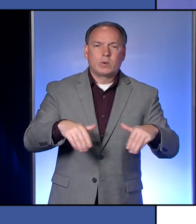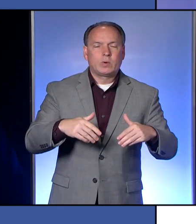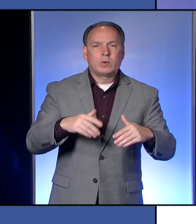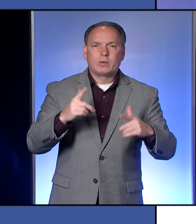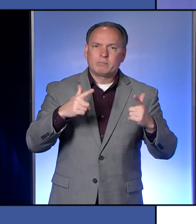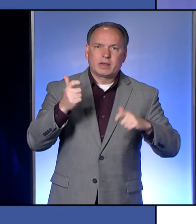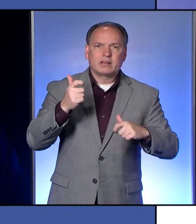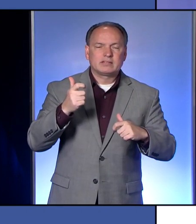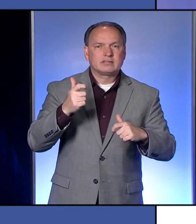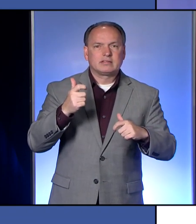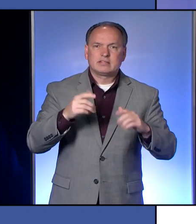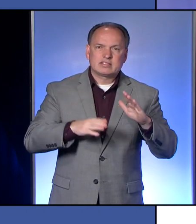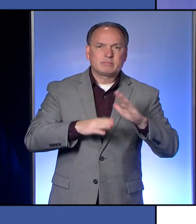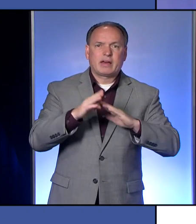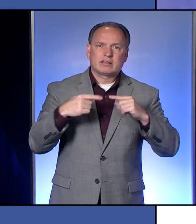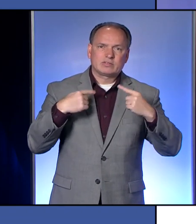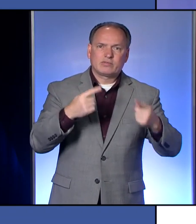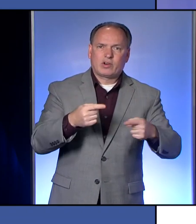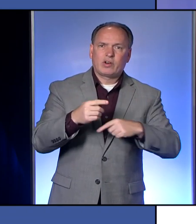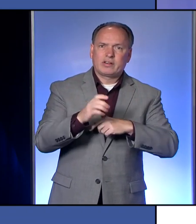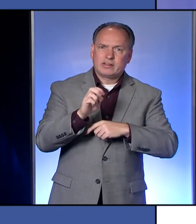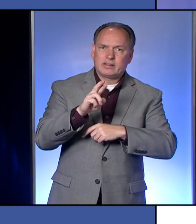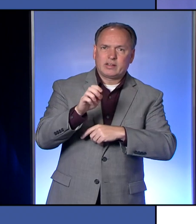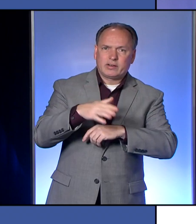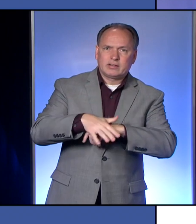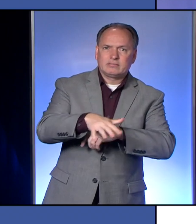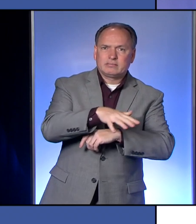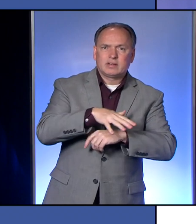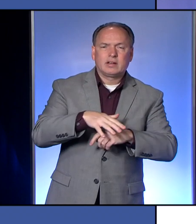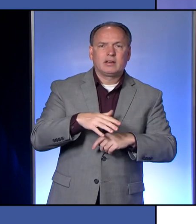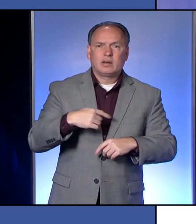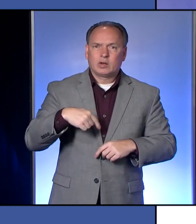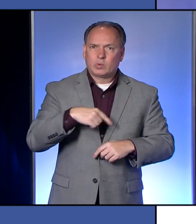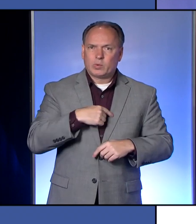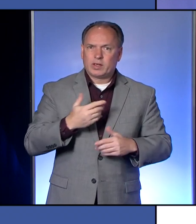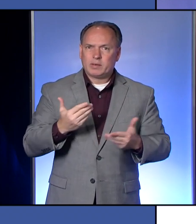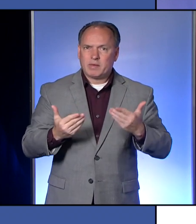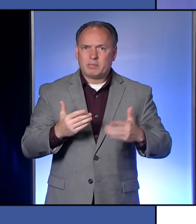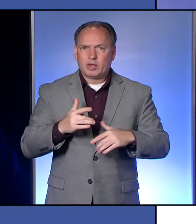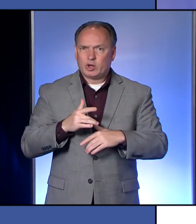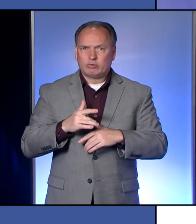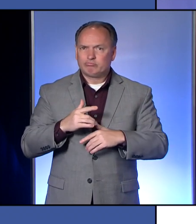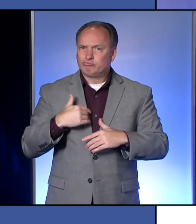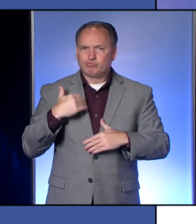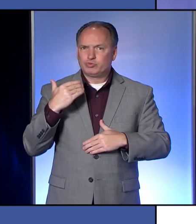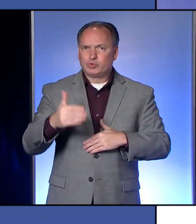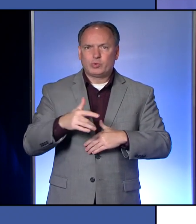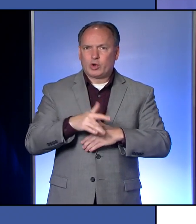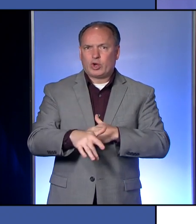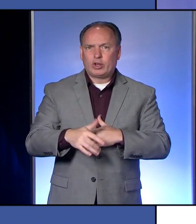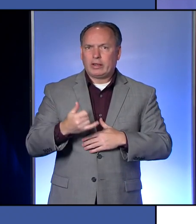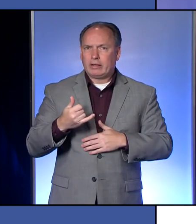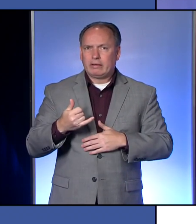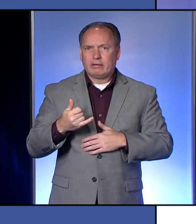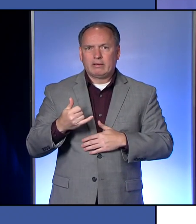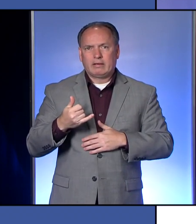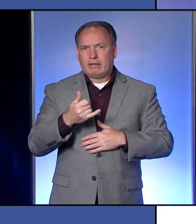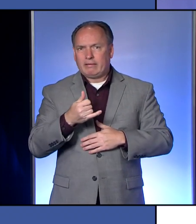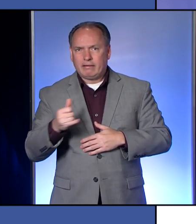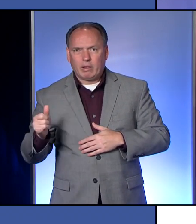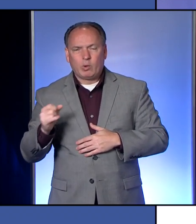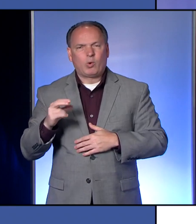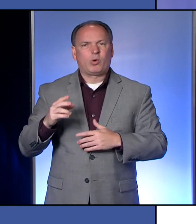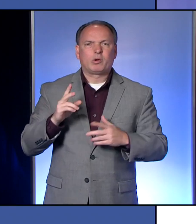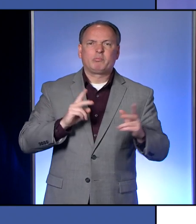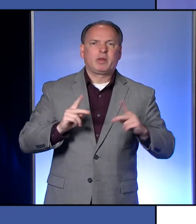spikes you've had in Erie. So I guess do you feel that we've possibly may moved prematurely or are the residents possibly just